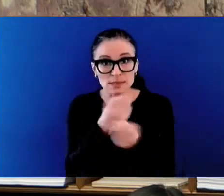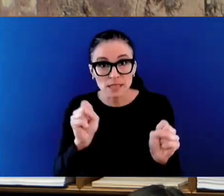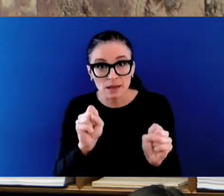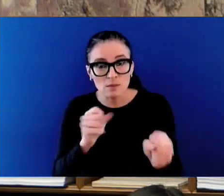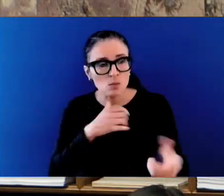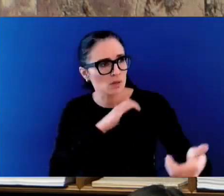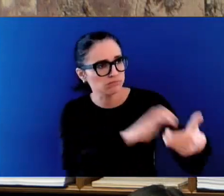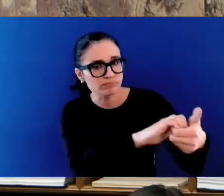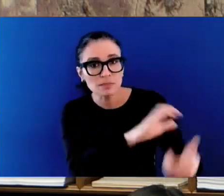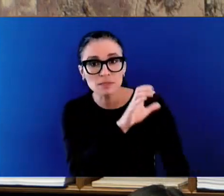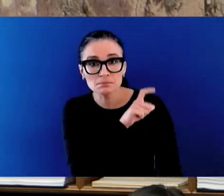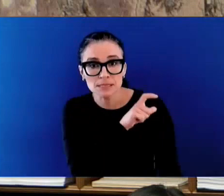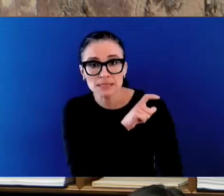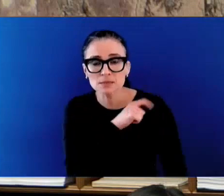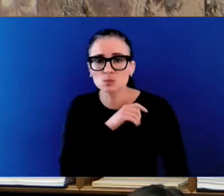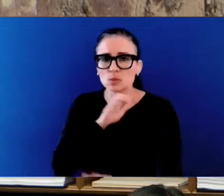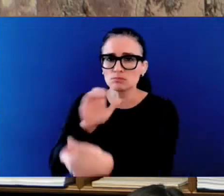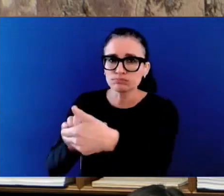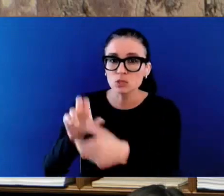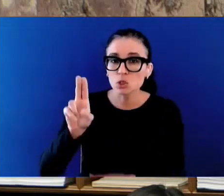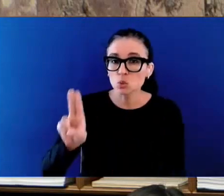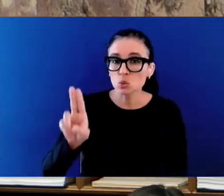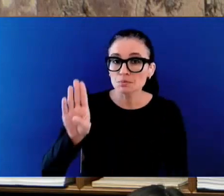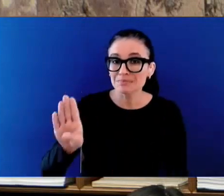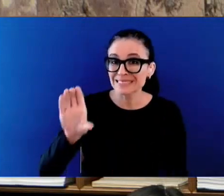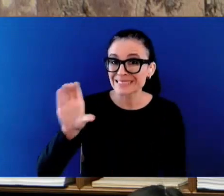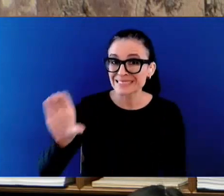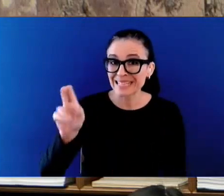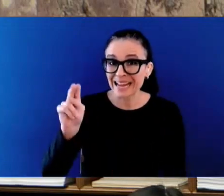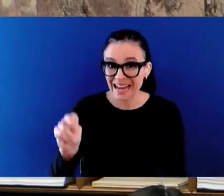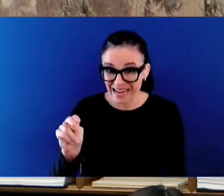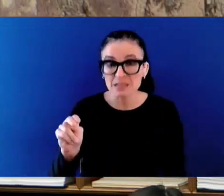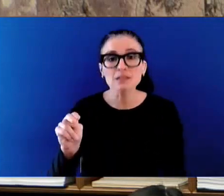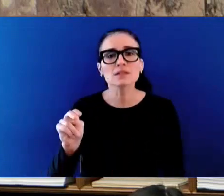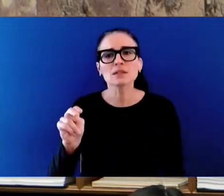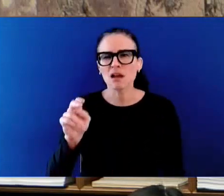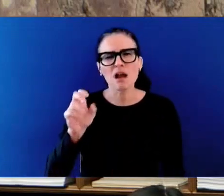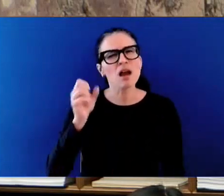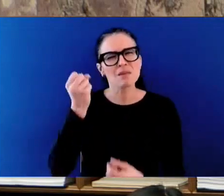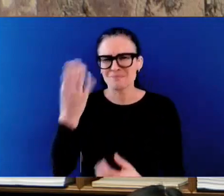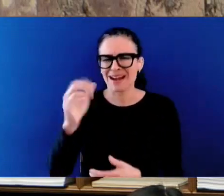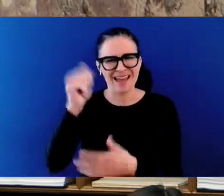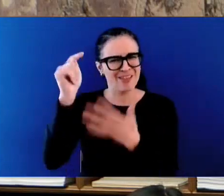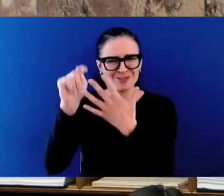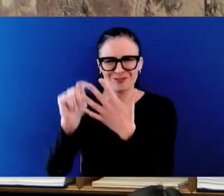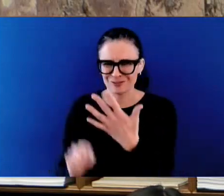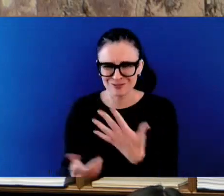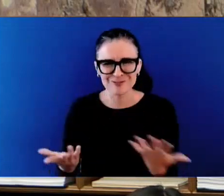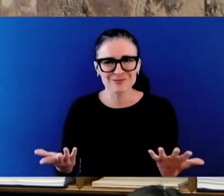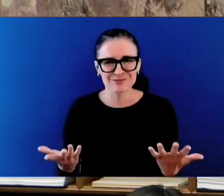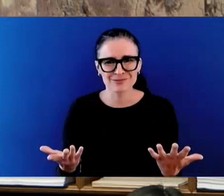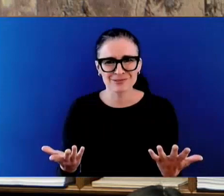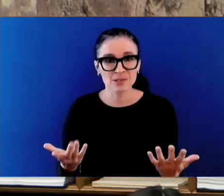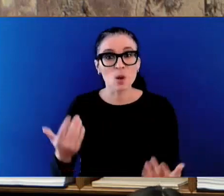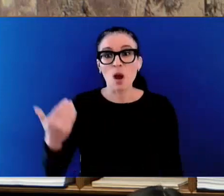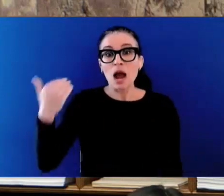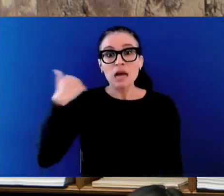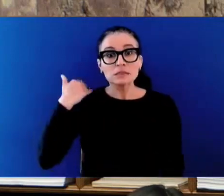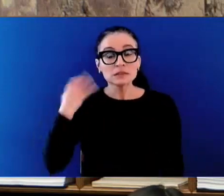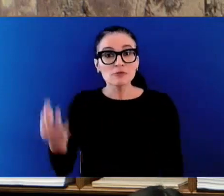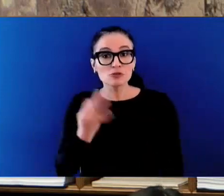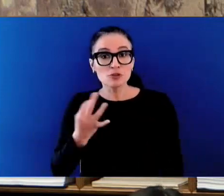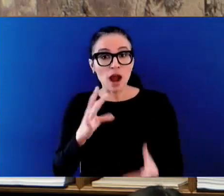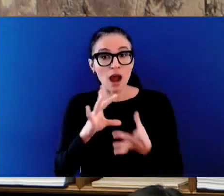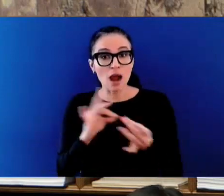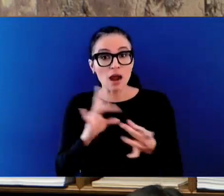That's what Friday's announcement was all about, Honourable Speaker. And there will be further changes in future that help deal with the fight against